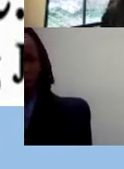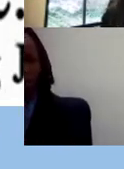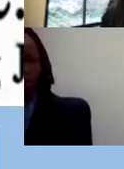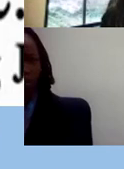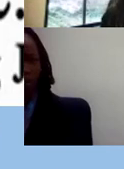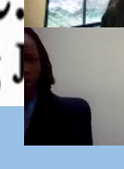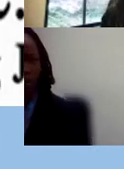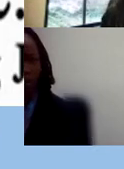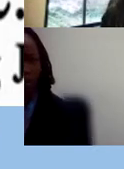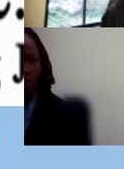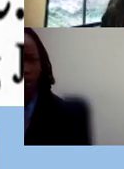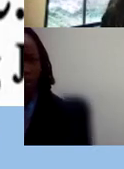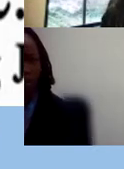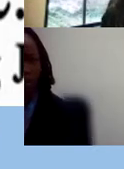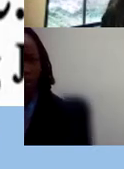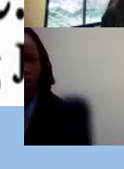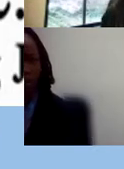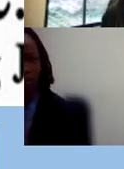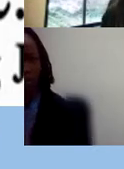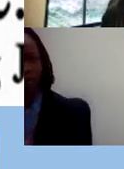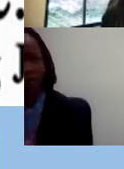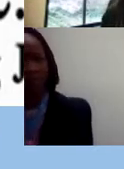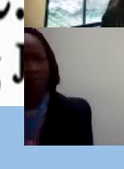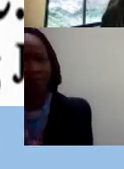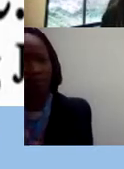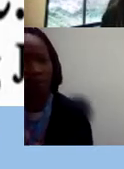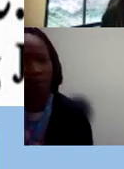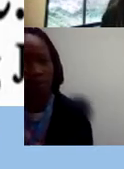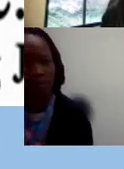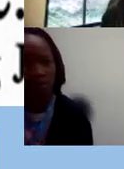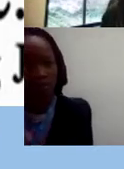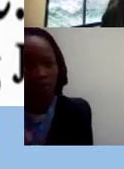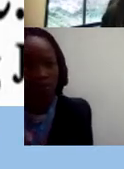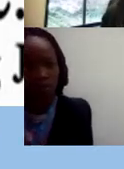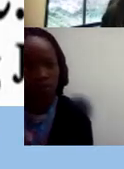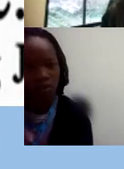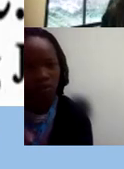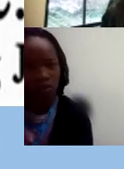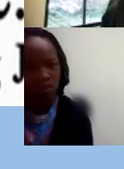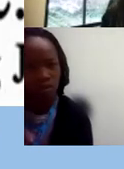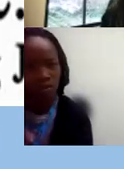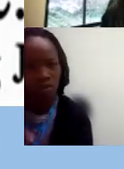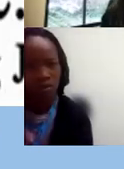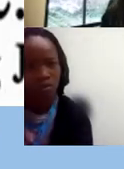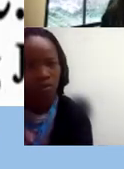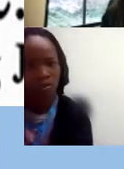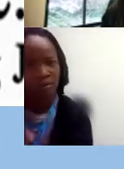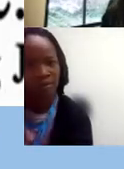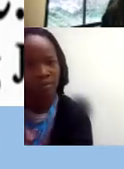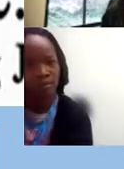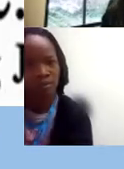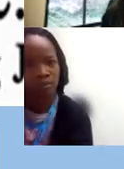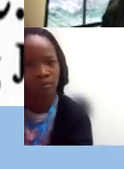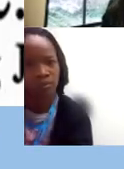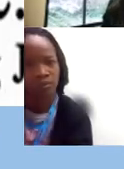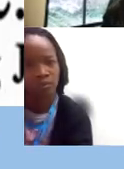responses are anonymous we won't know who said what uh but the aggregate data is something that will be available